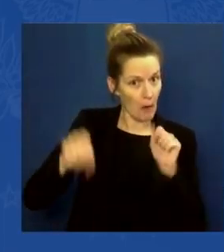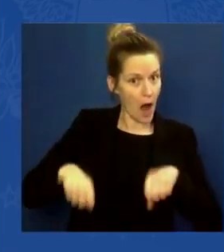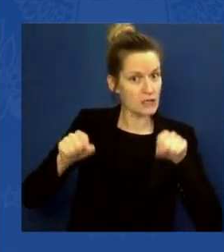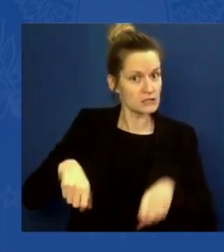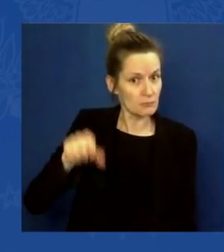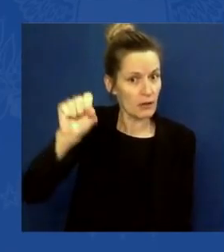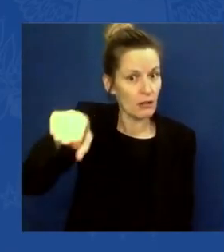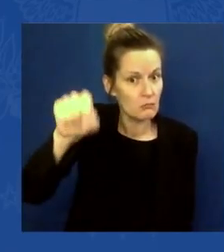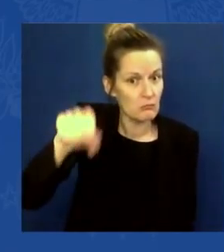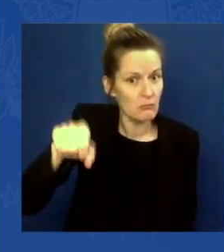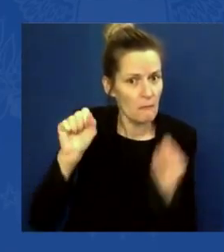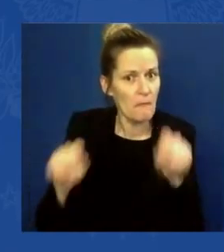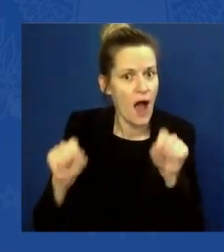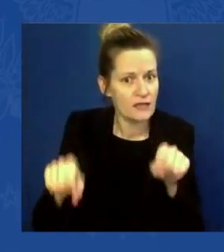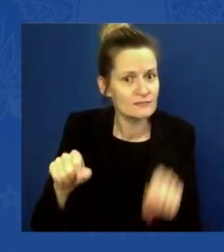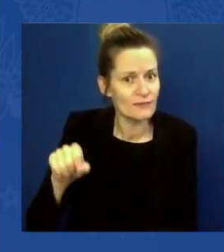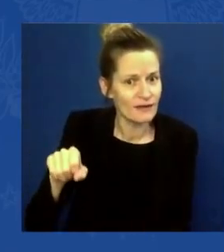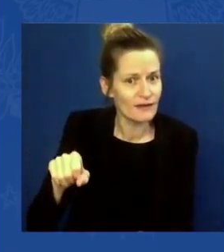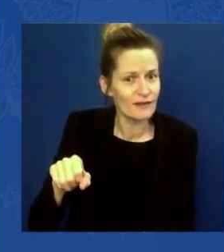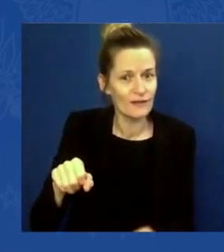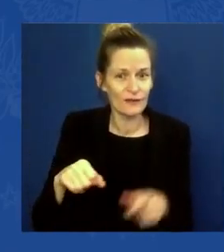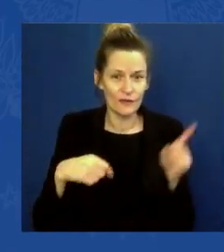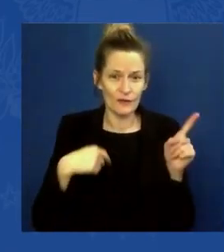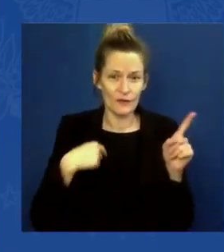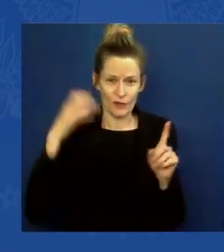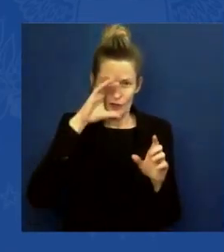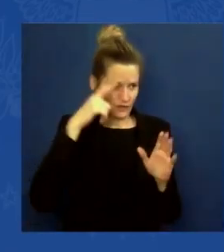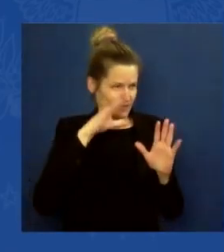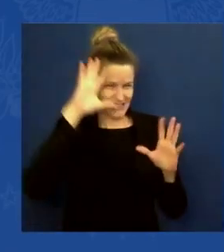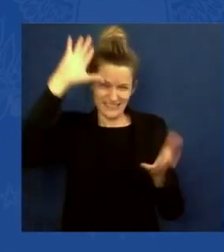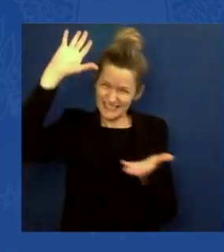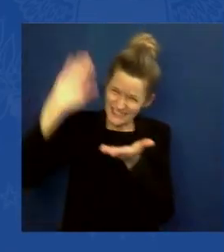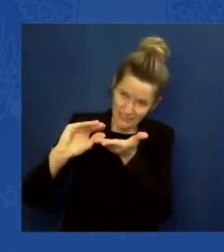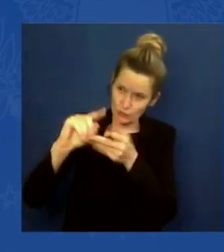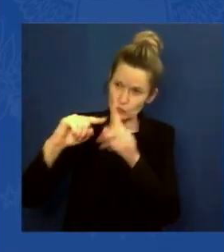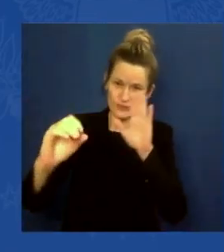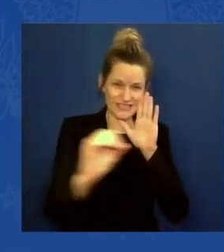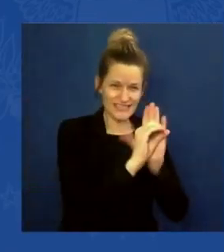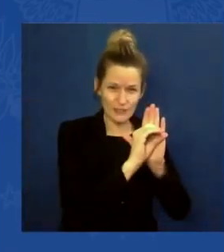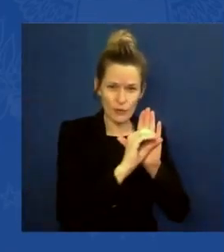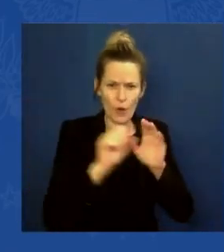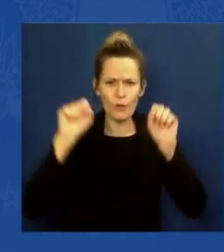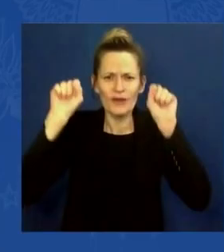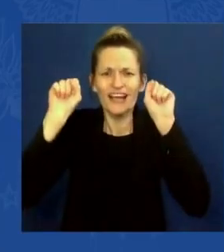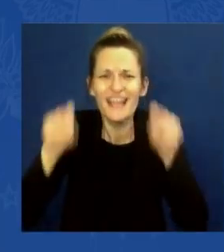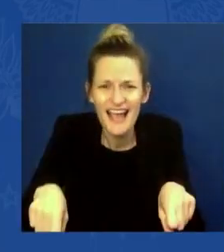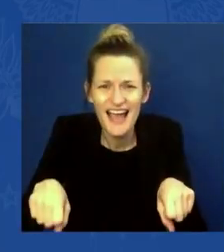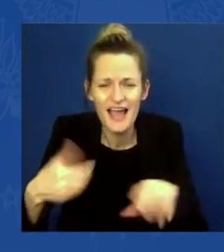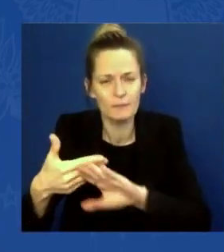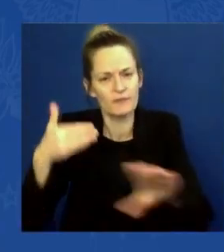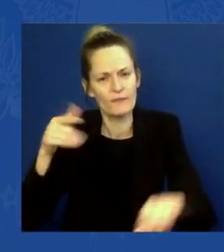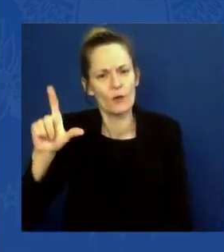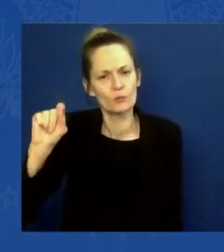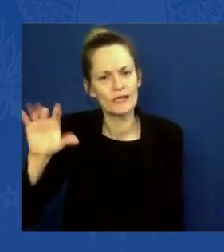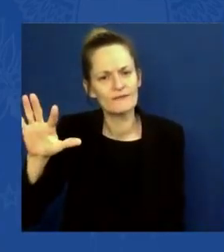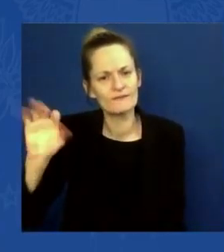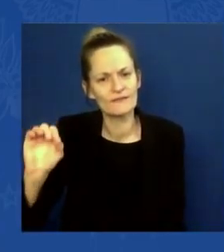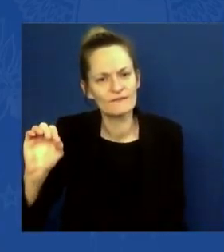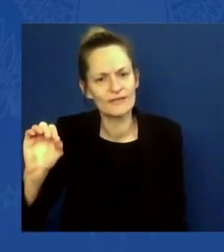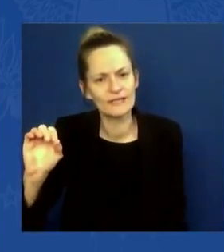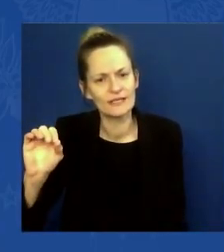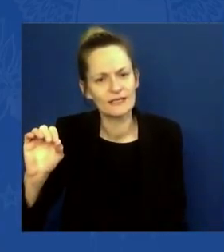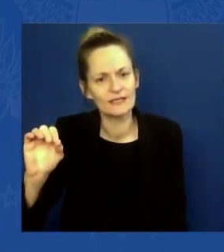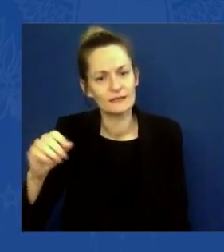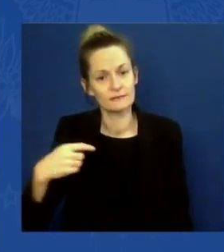economy-wide, across the board, by 2050. As part of that, I set a goal of having our country produce